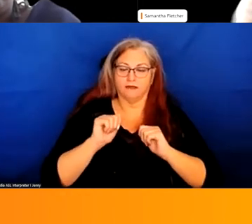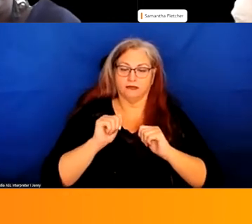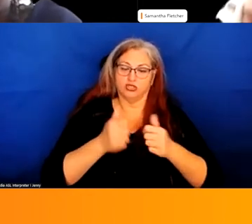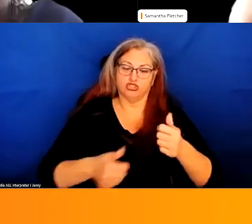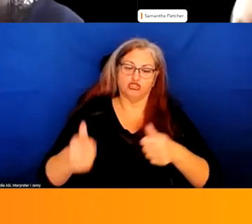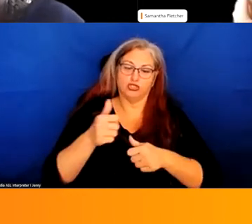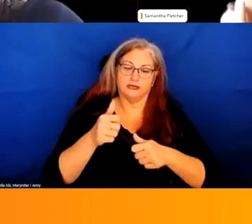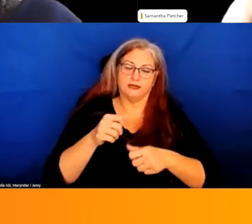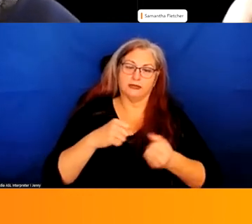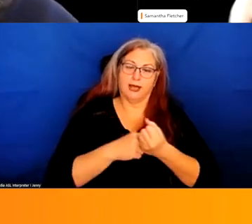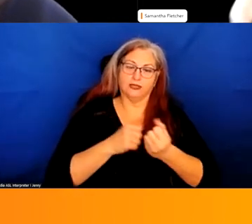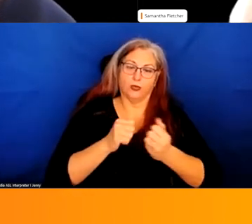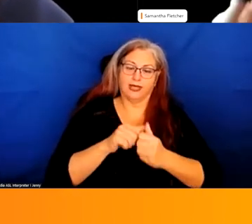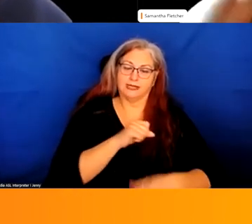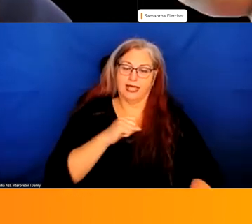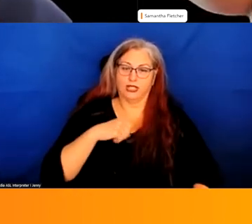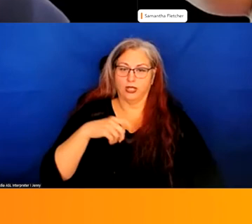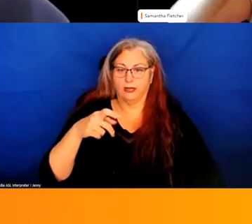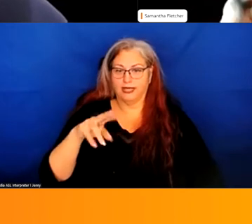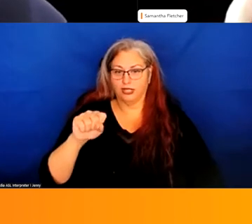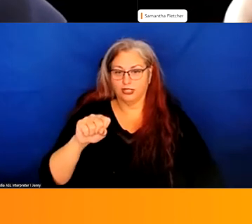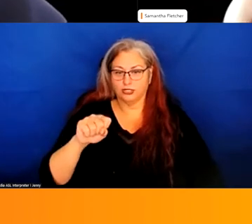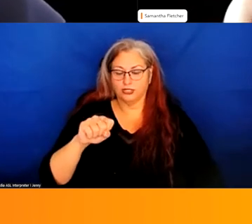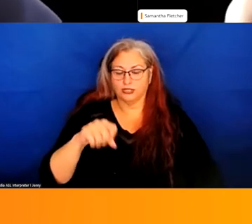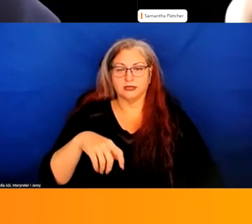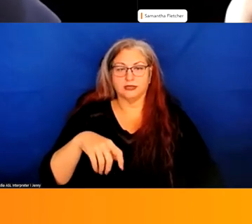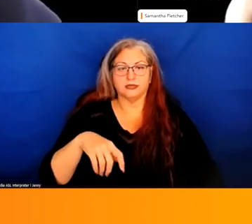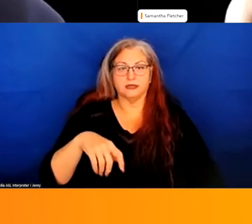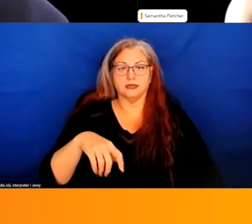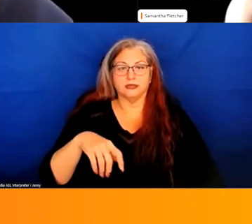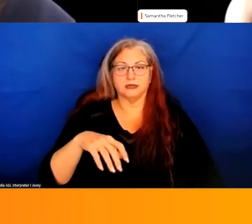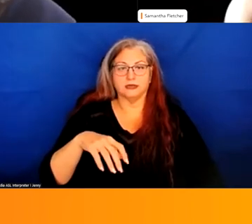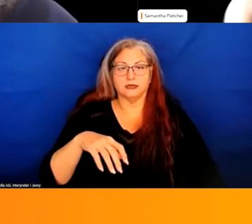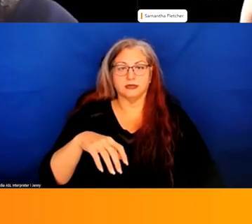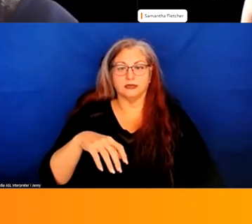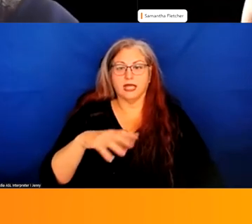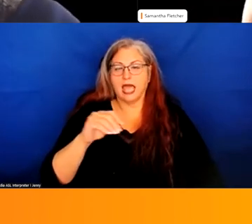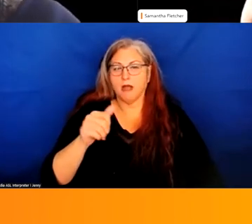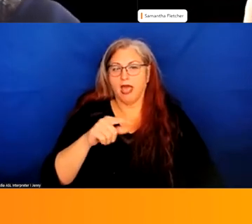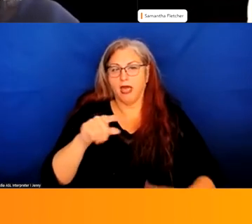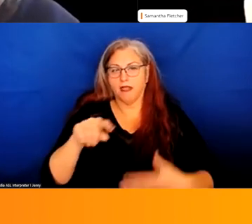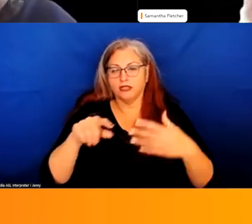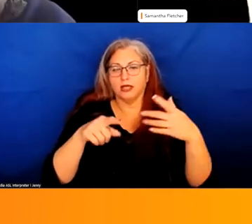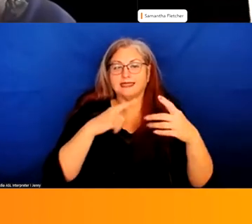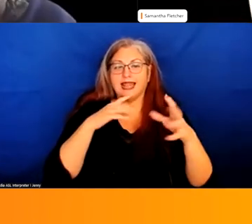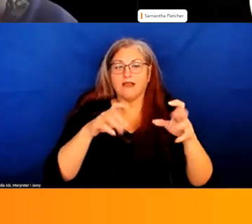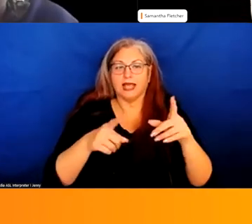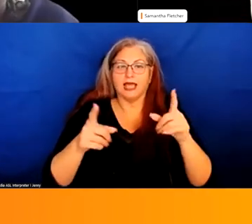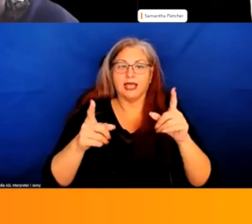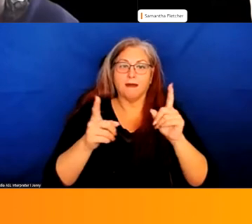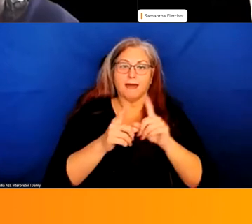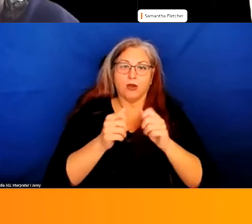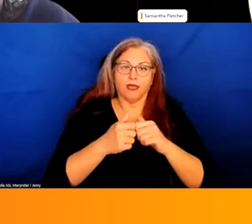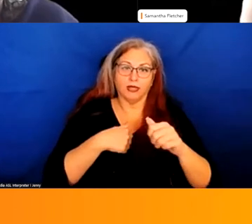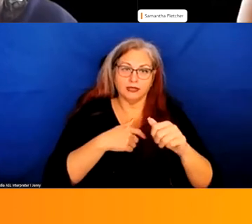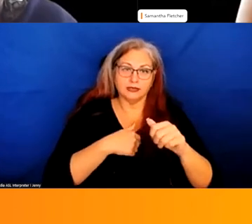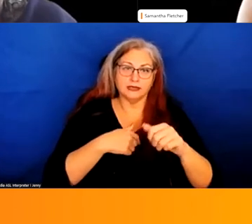and Senator Peters and representative Kelly Cassidy. Um, when I say they were active, they came and met with us, um,